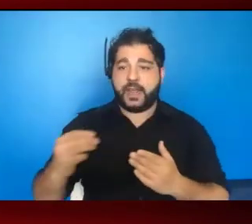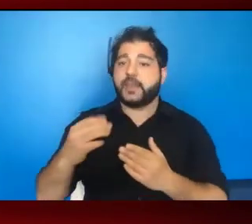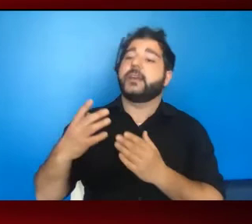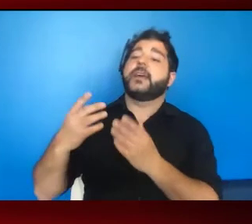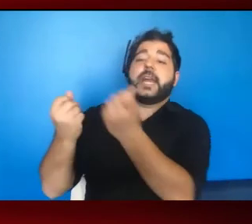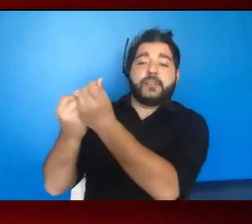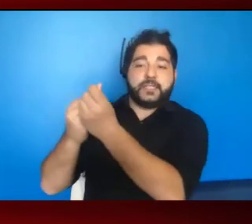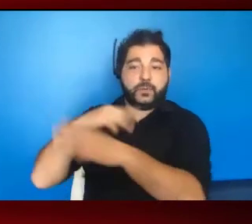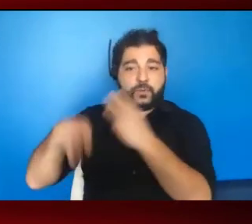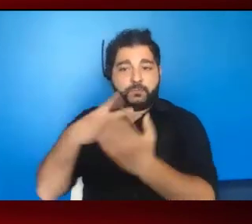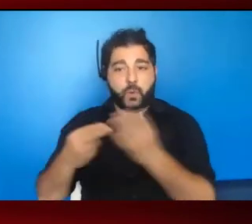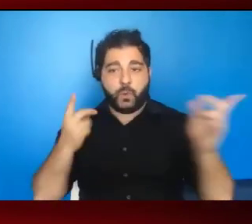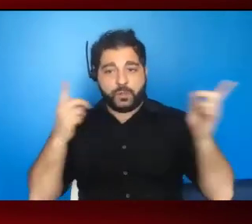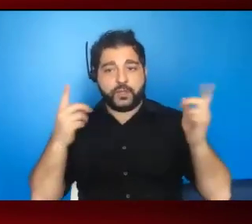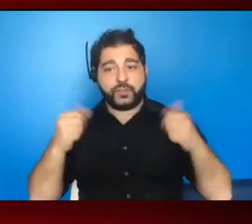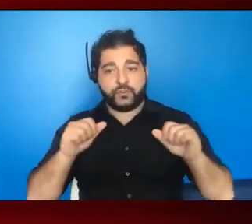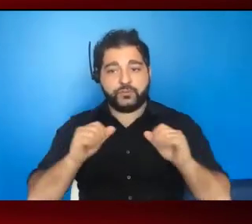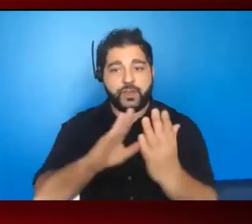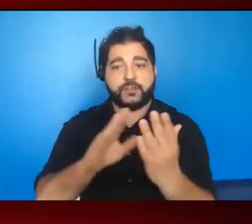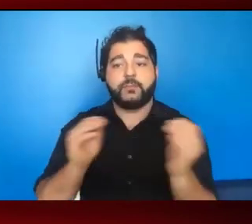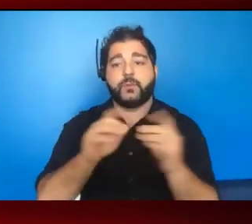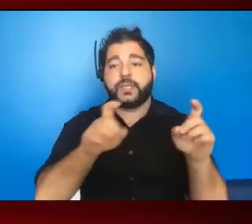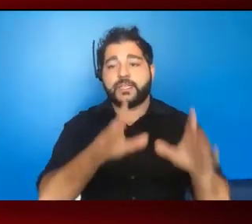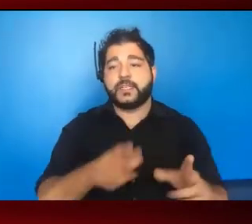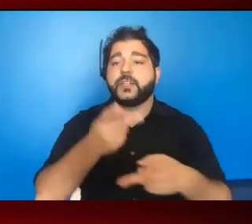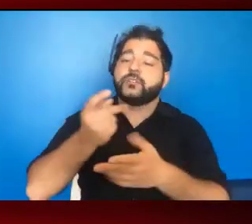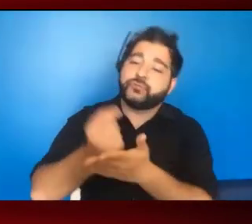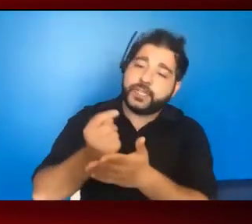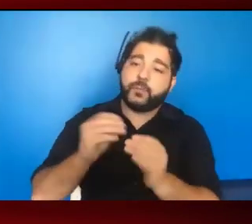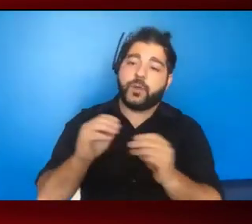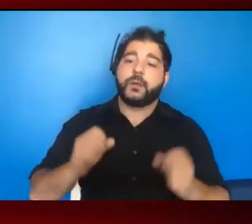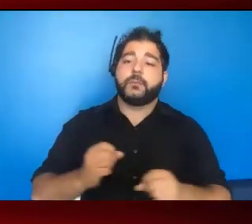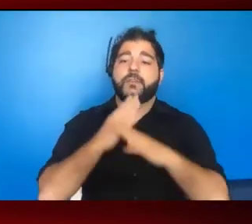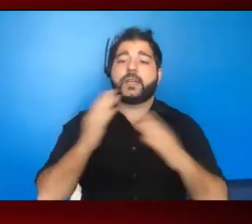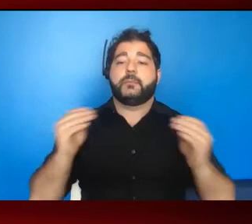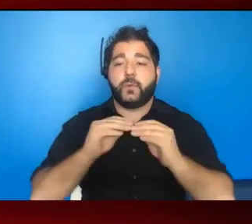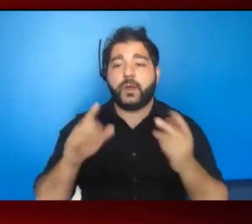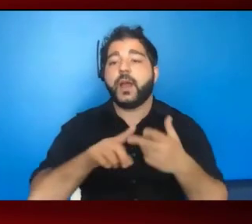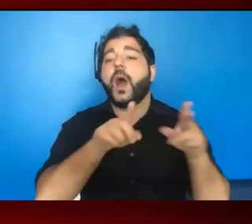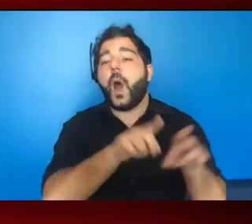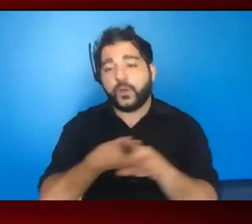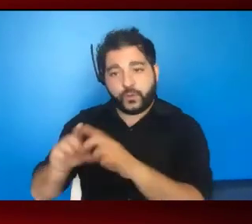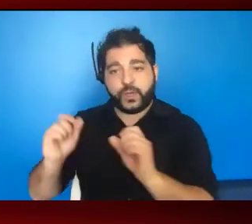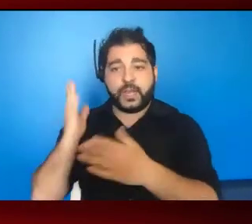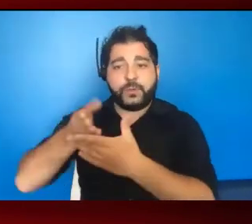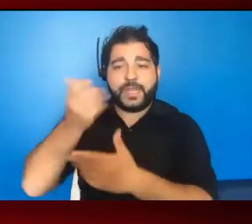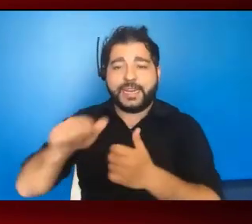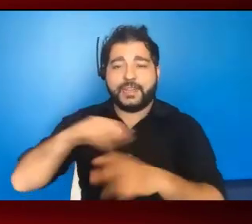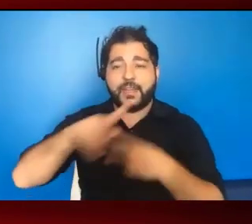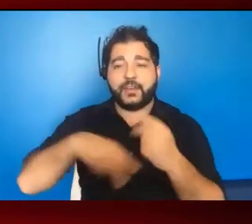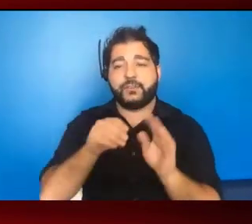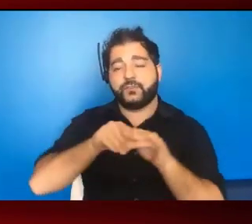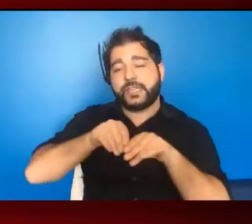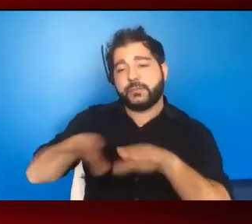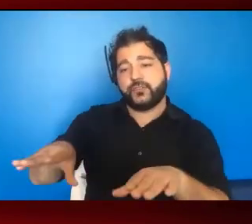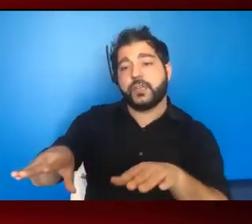advocacy world to address testing more, treating more, preventing more, and interrupting transmission. So all of those